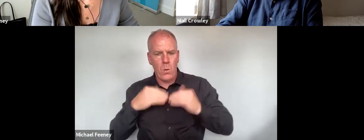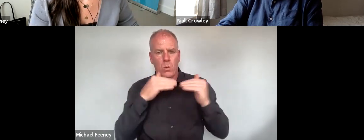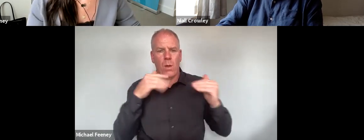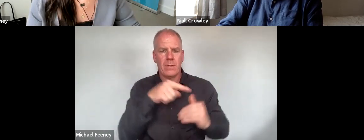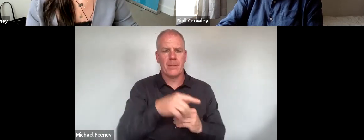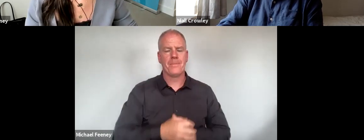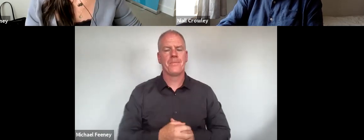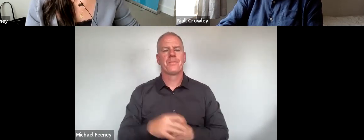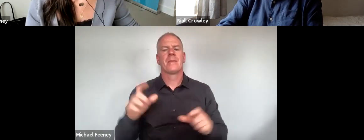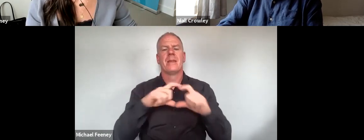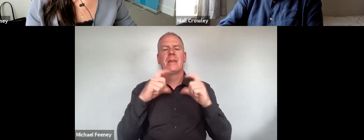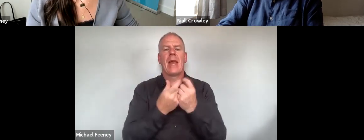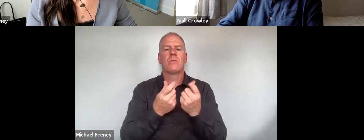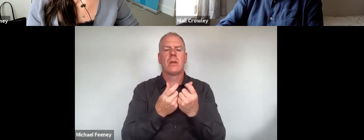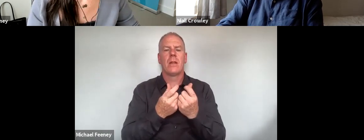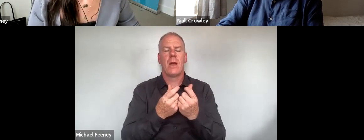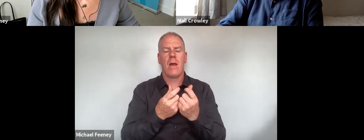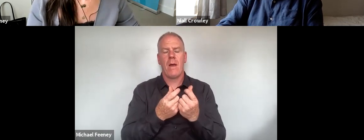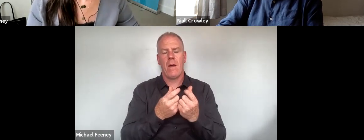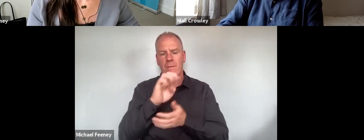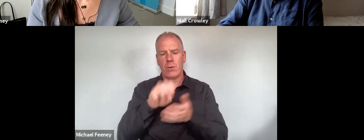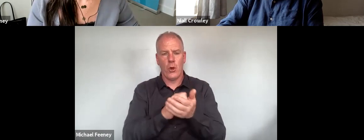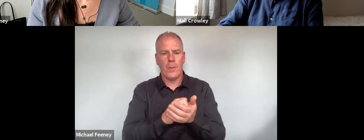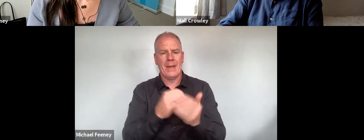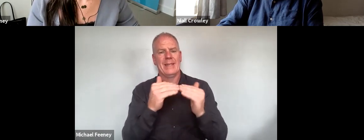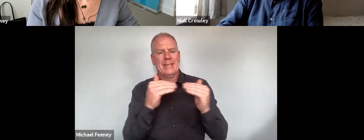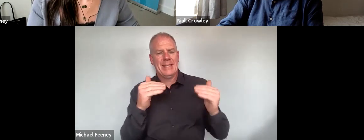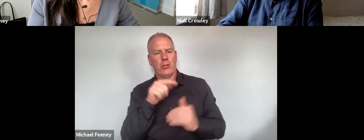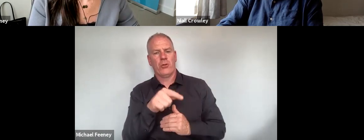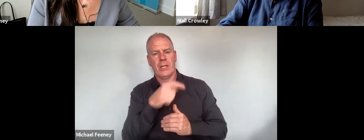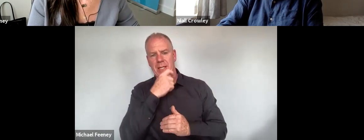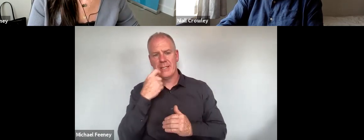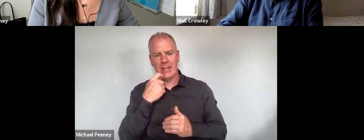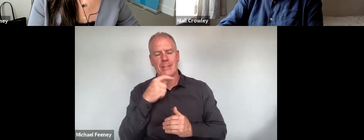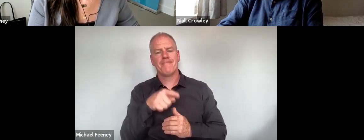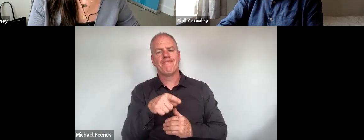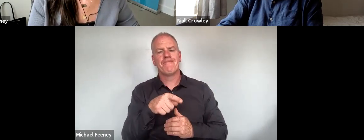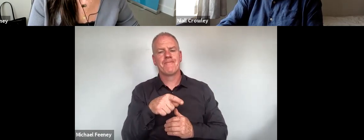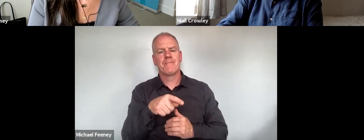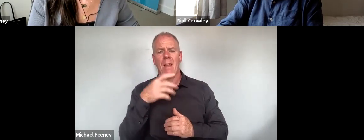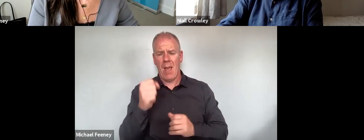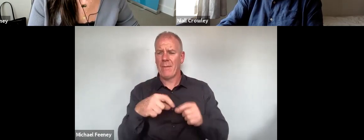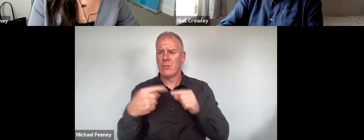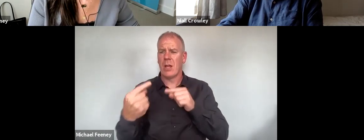The Council of mandate standard, Council of Europe, sorry, standard, identifies that there are challenges for multi-mandate bodies,